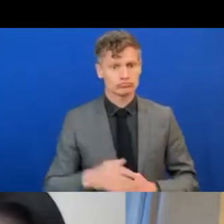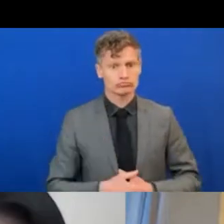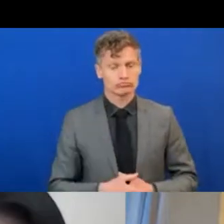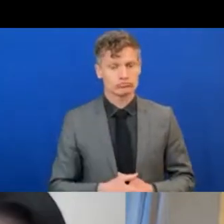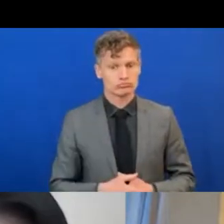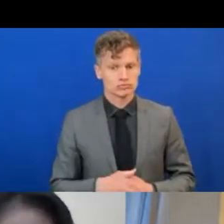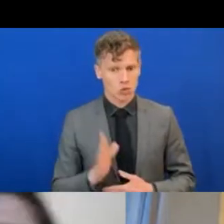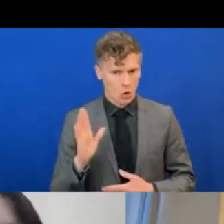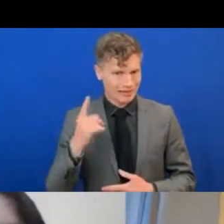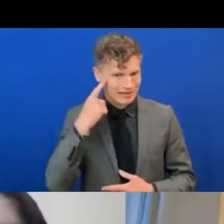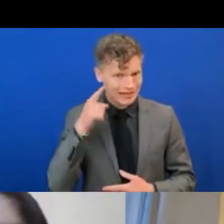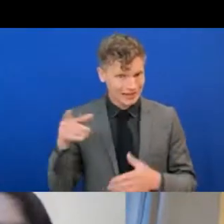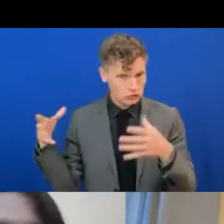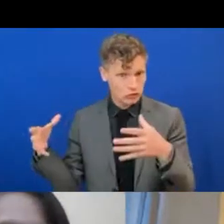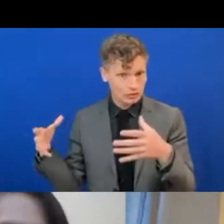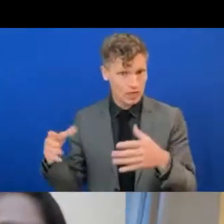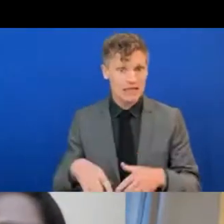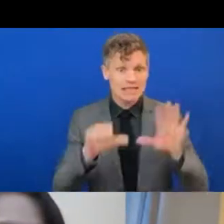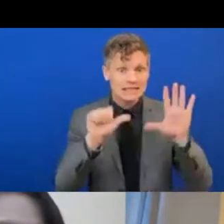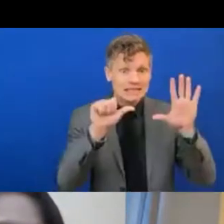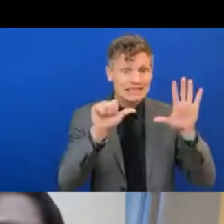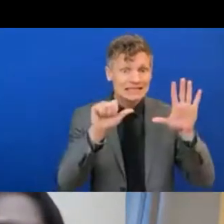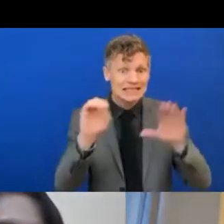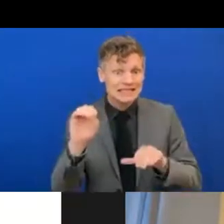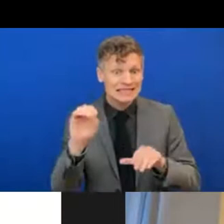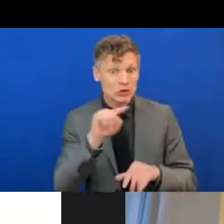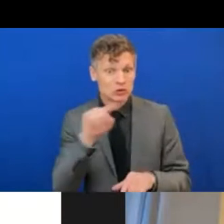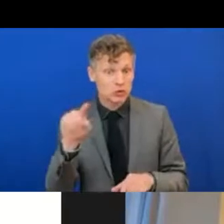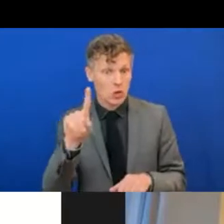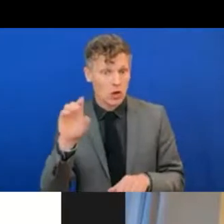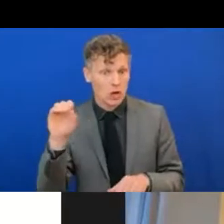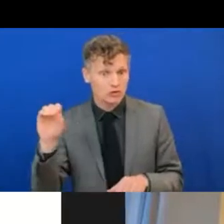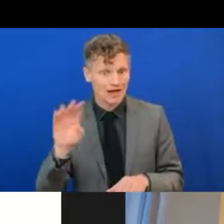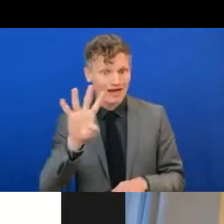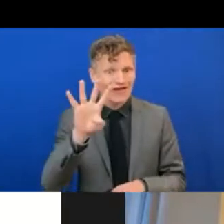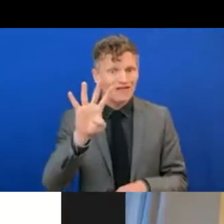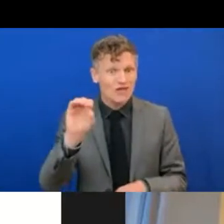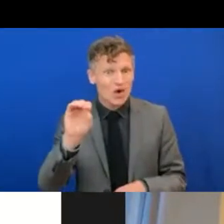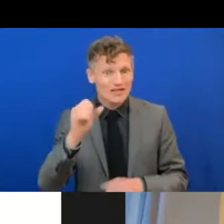to 100, that's 40 years. That's like putting everyone from 20 to 60 together.